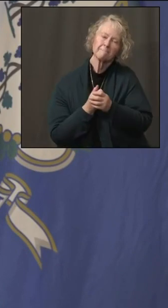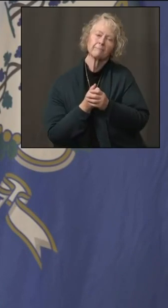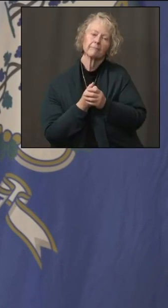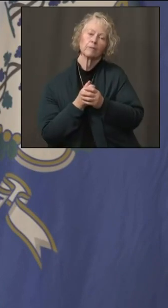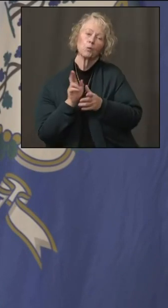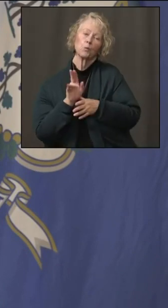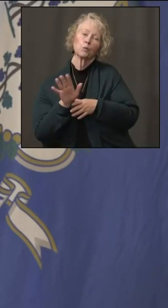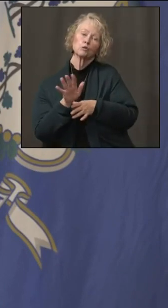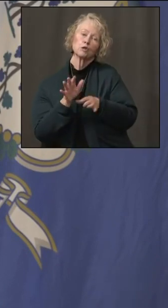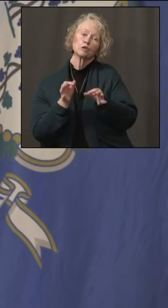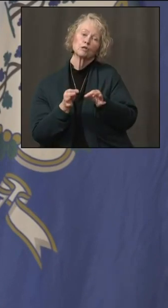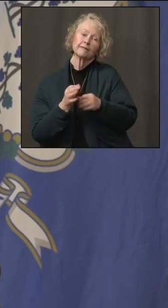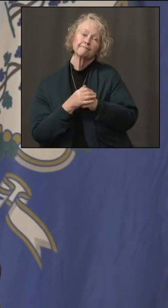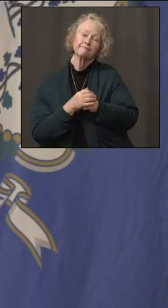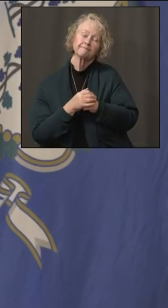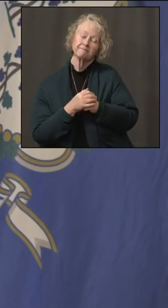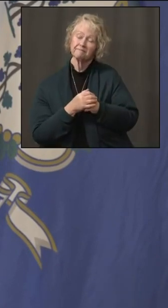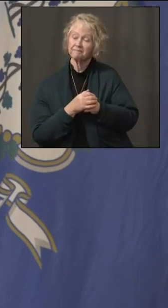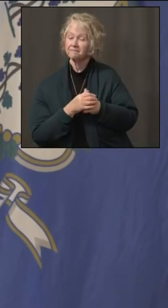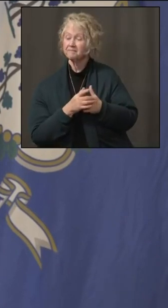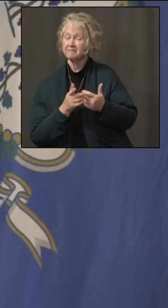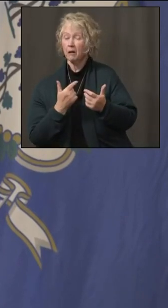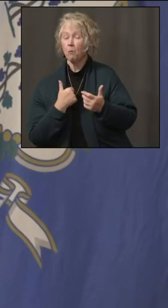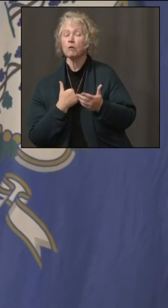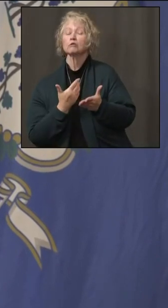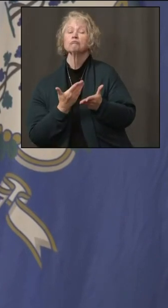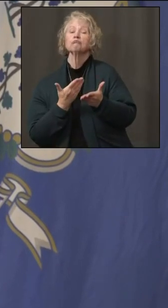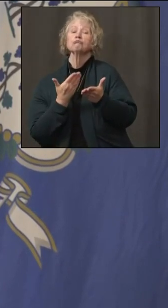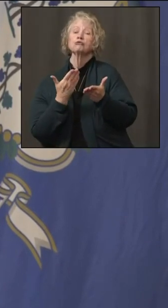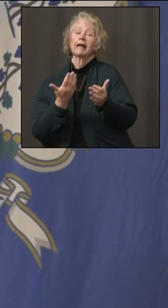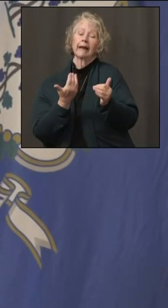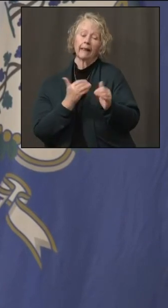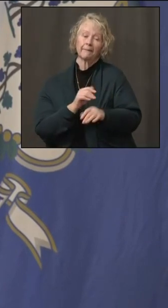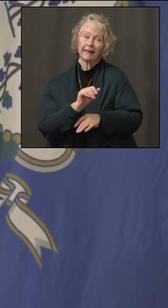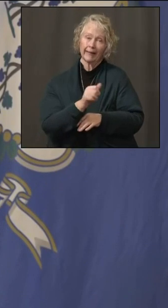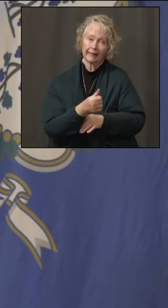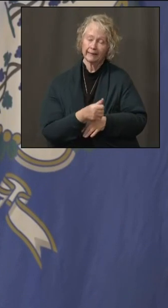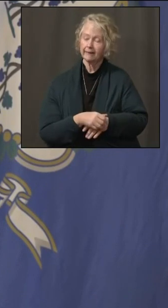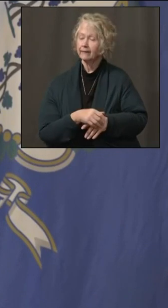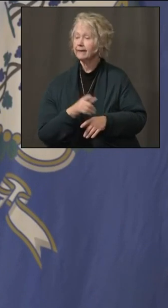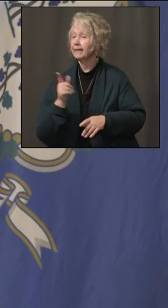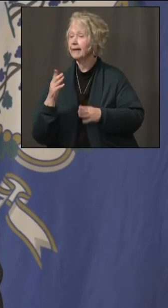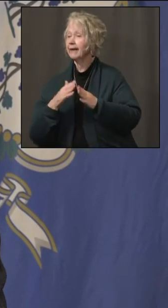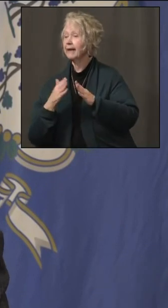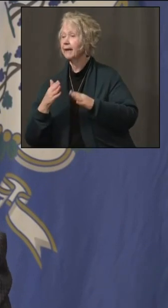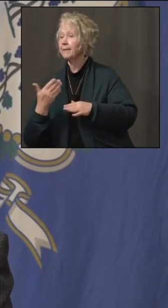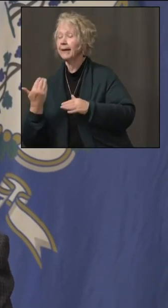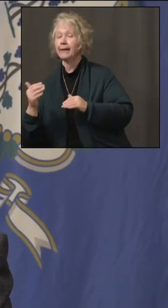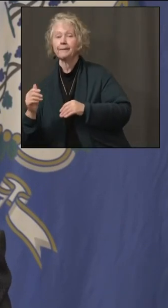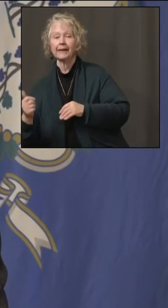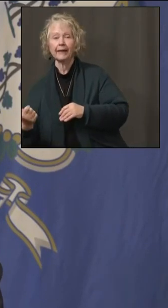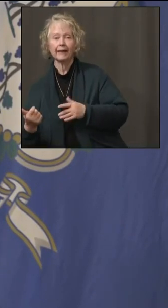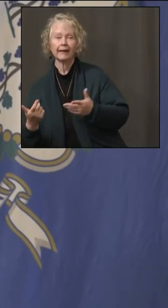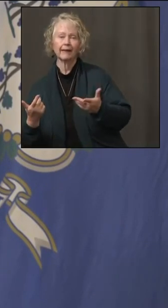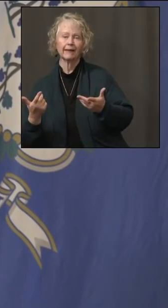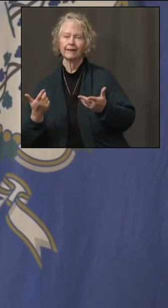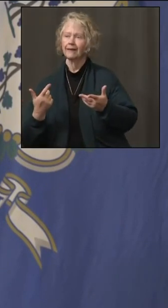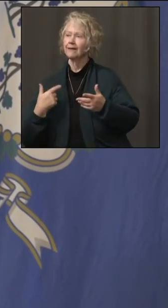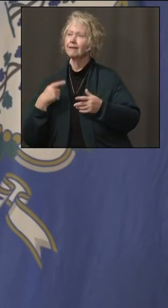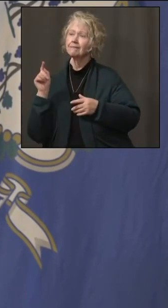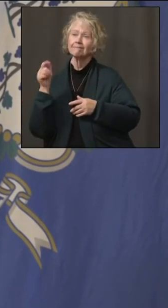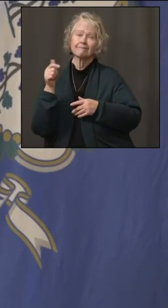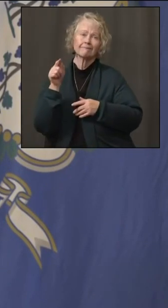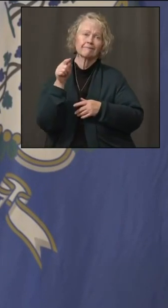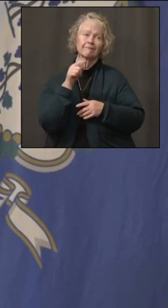use your judgment. If you can limit it to 10, and your neighbors limit it to 10, and we can put up with this, just like they are in our neighboring